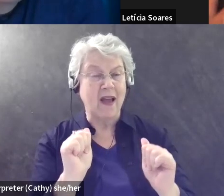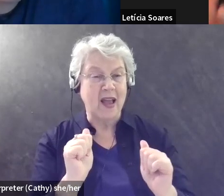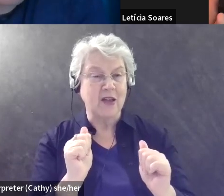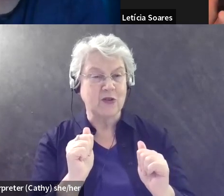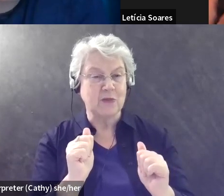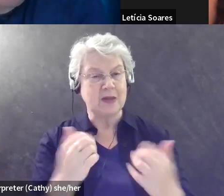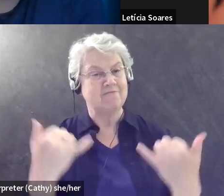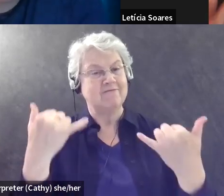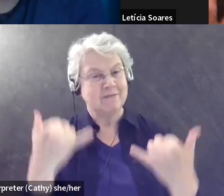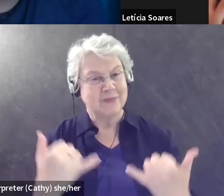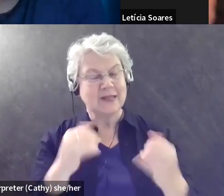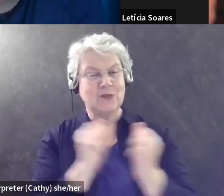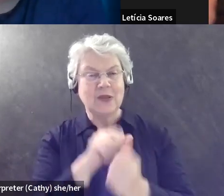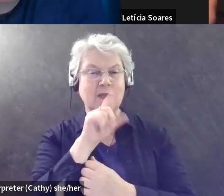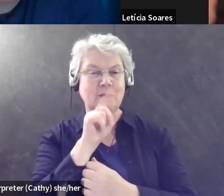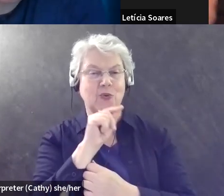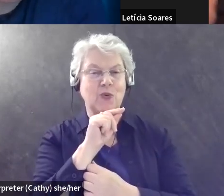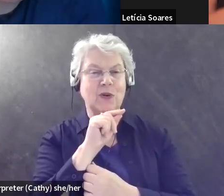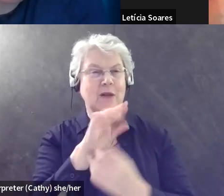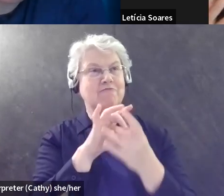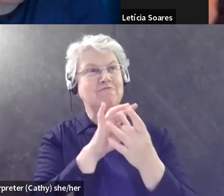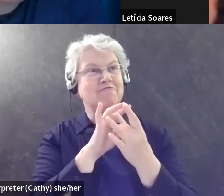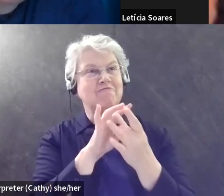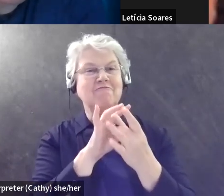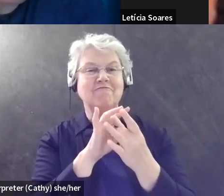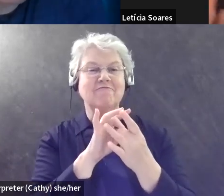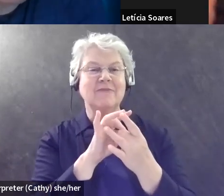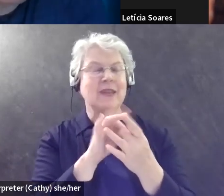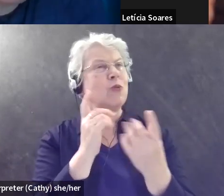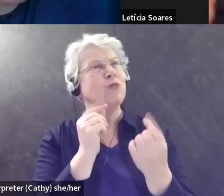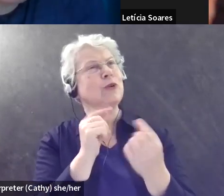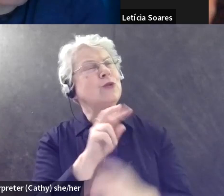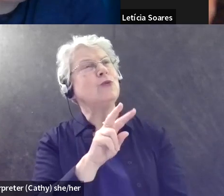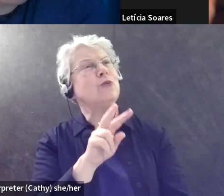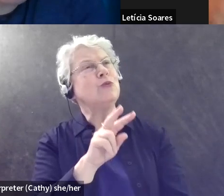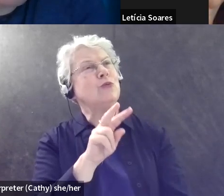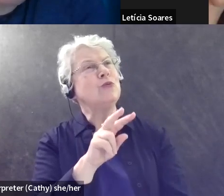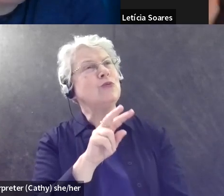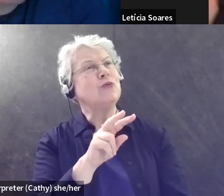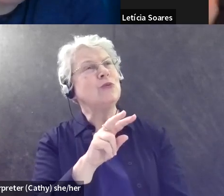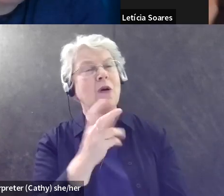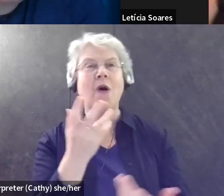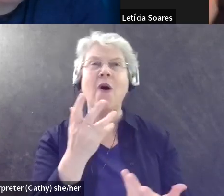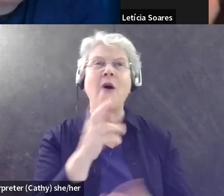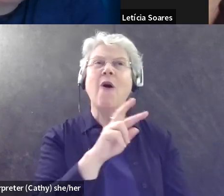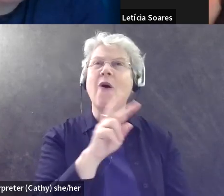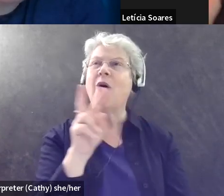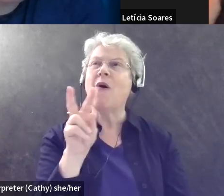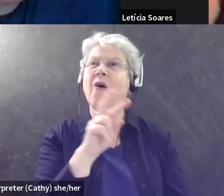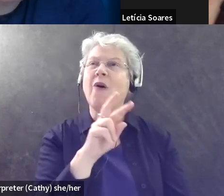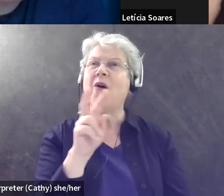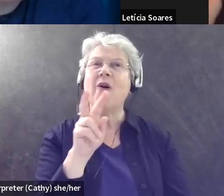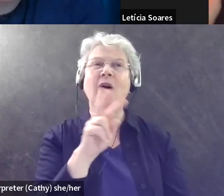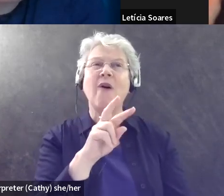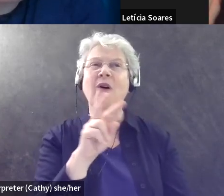with them and just make that connection. Just what are they doing? You know, what is, oh, look at this, uh, you know,